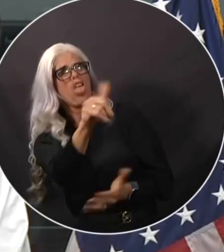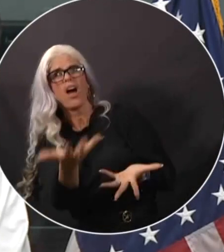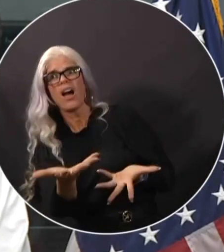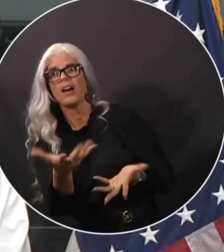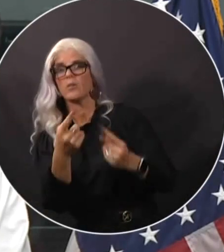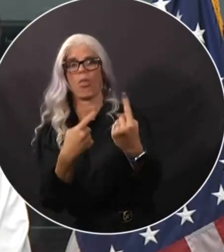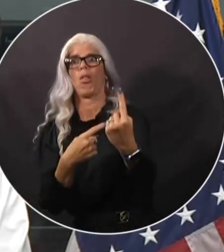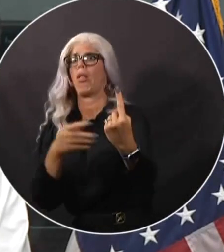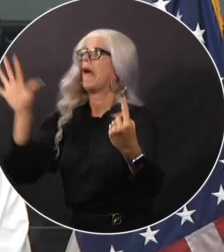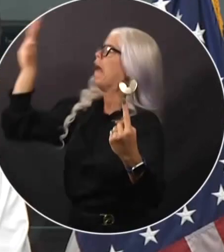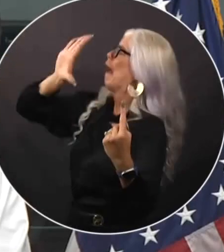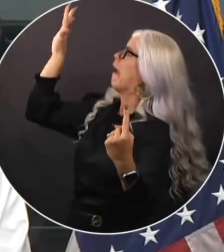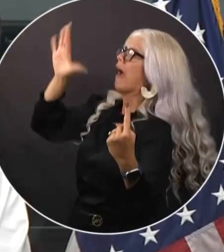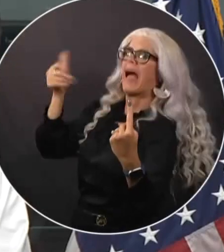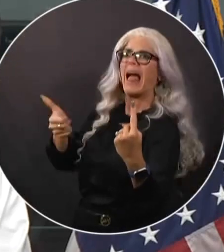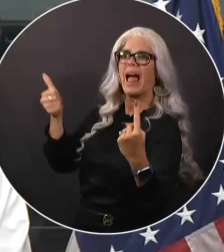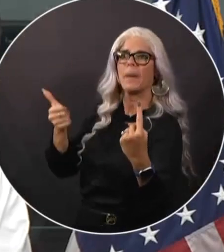time to evacuate is now.